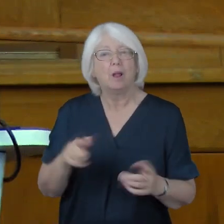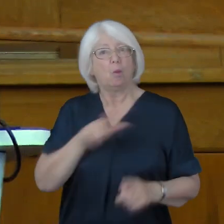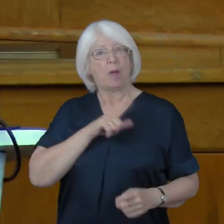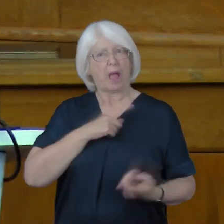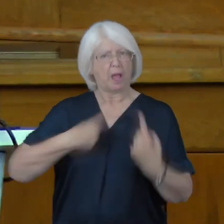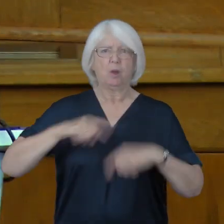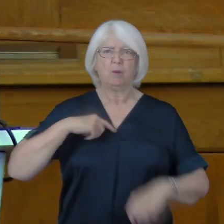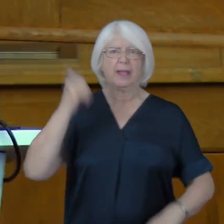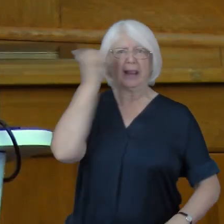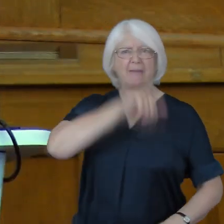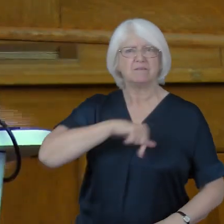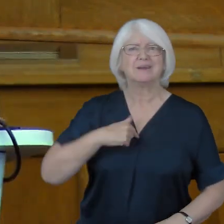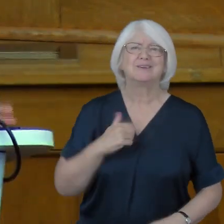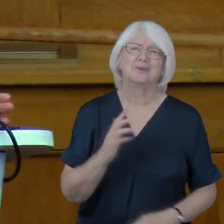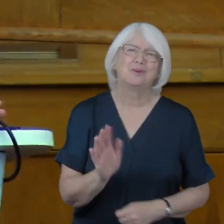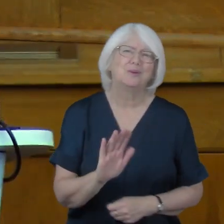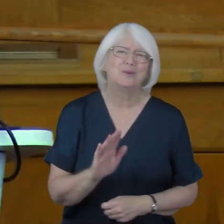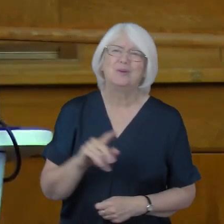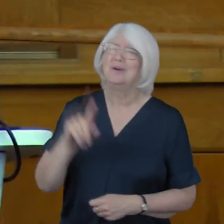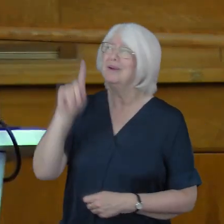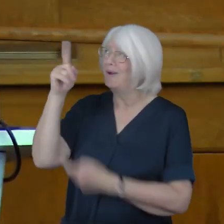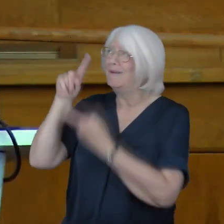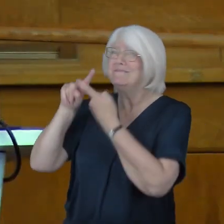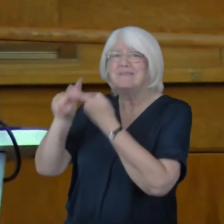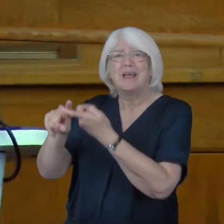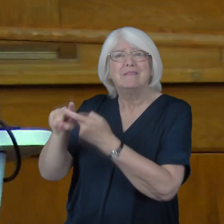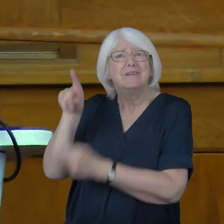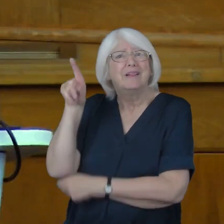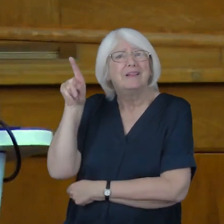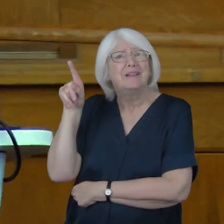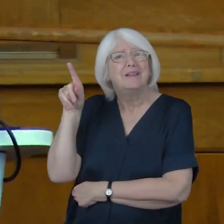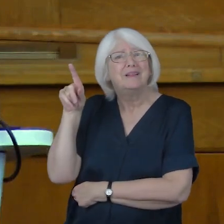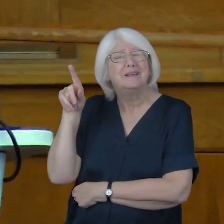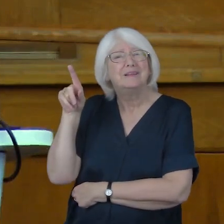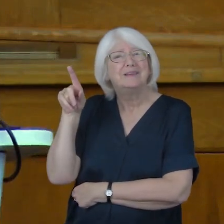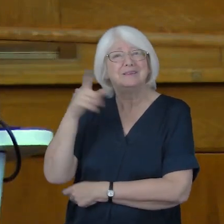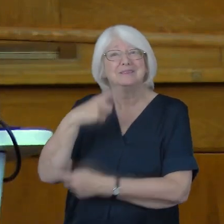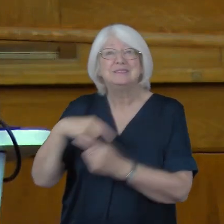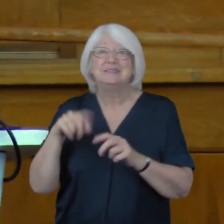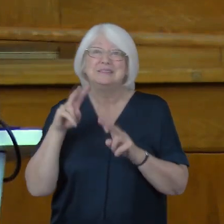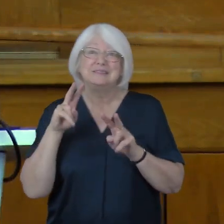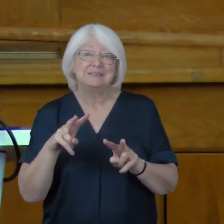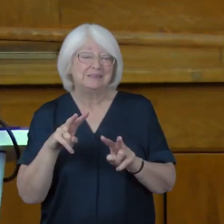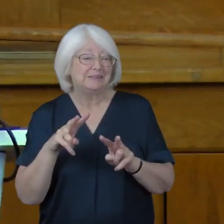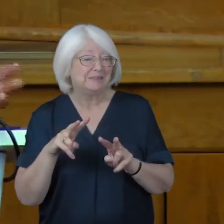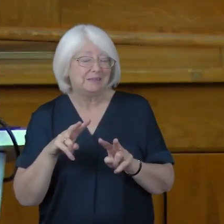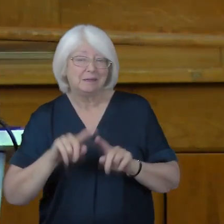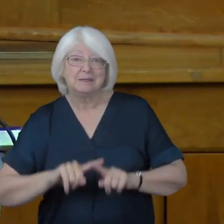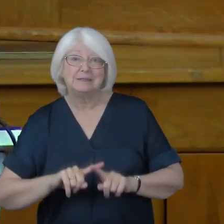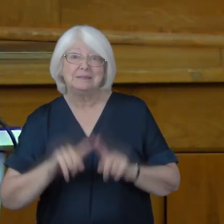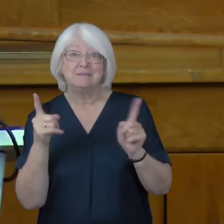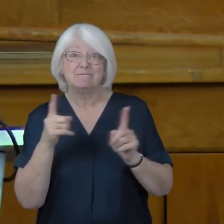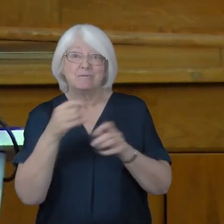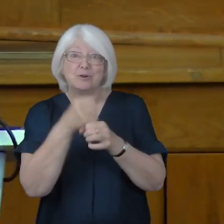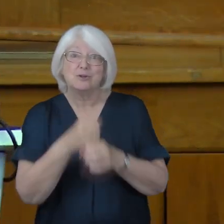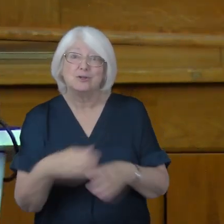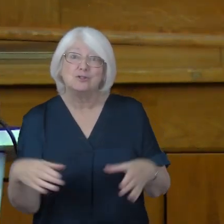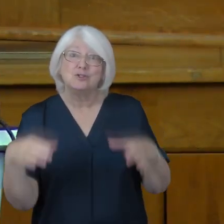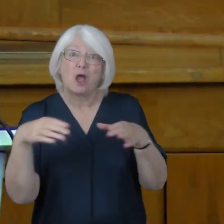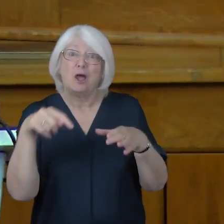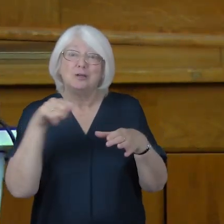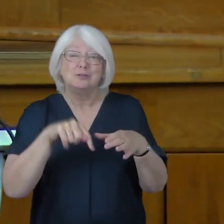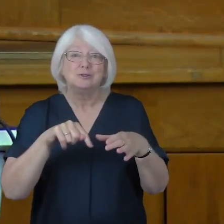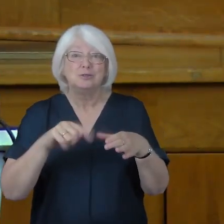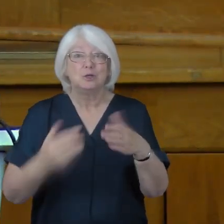but because God is faithful. We will see a renewed and changed church emerging from the shocks of